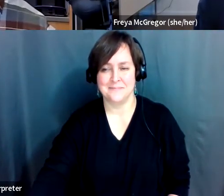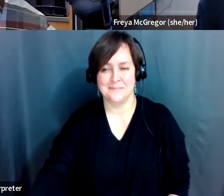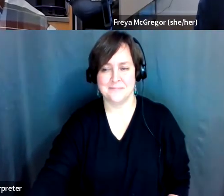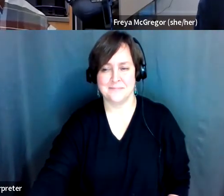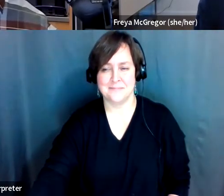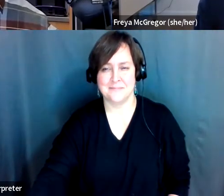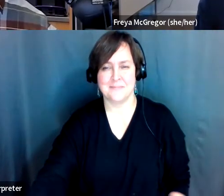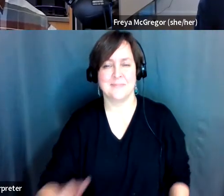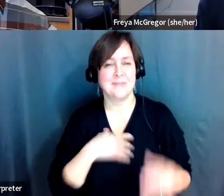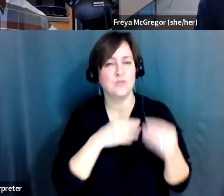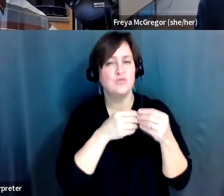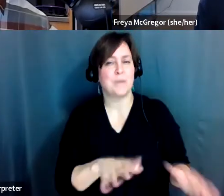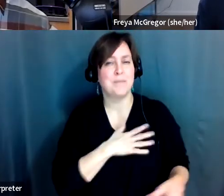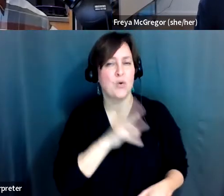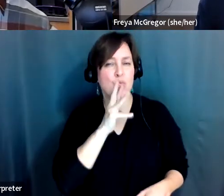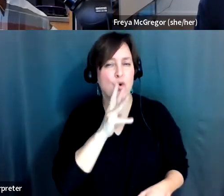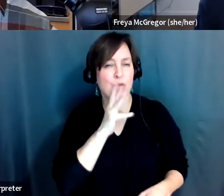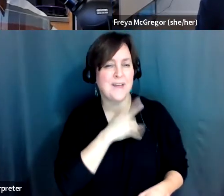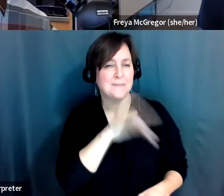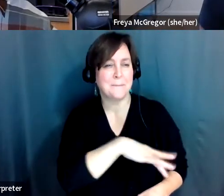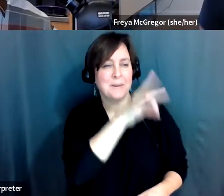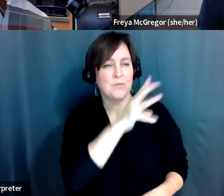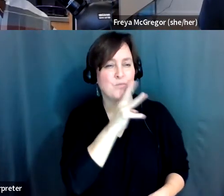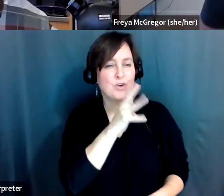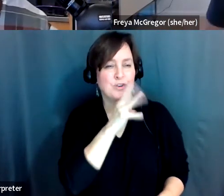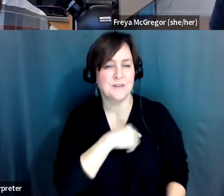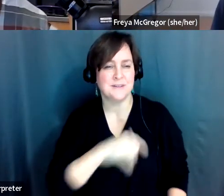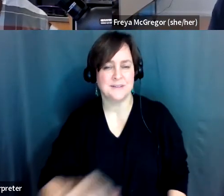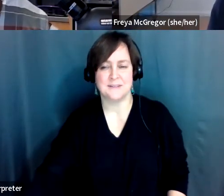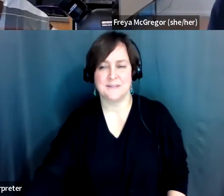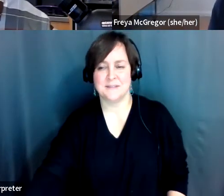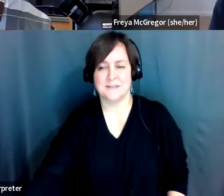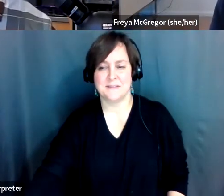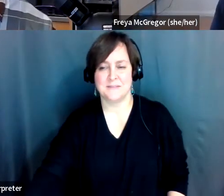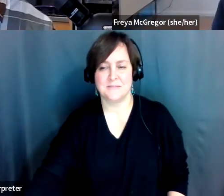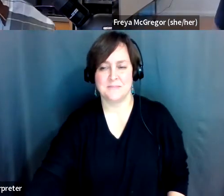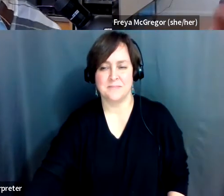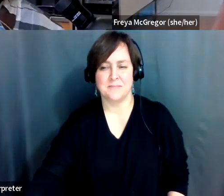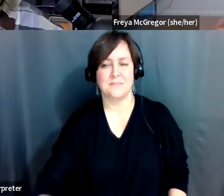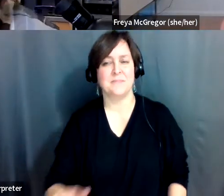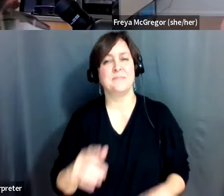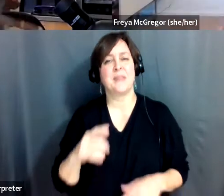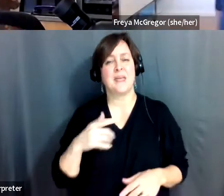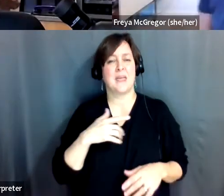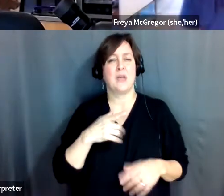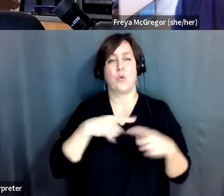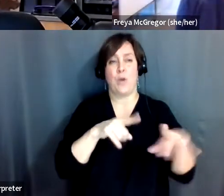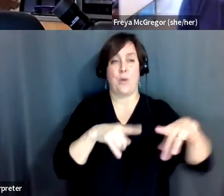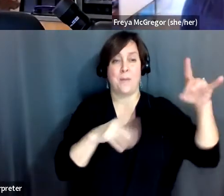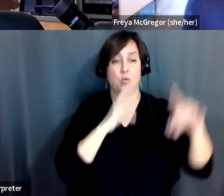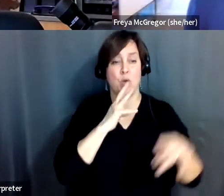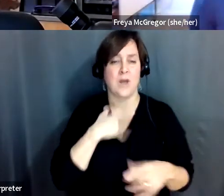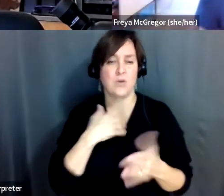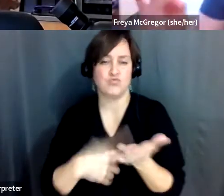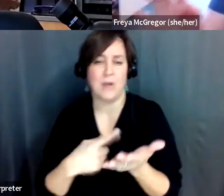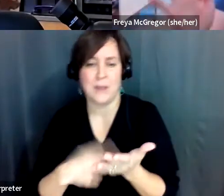water bottle. I got to pick it up. Otherwise, I'm going pick it up. up. I'll just, I'll talk for a little bit. Okay. So, so